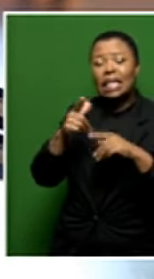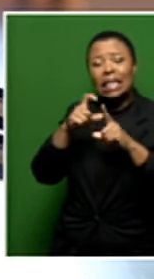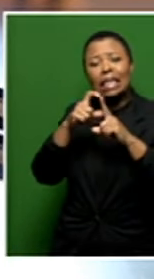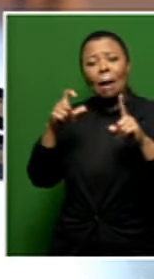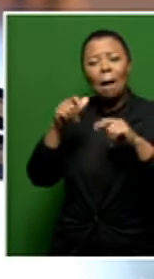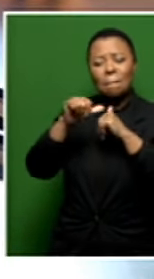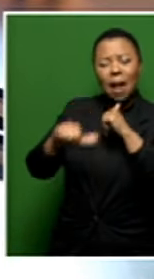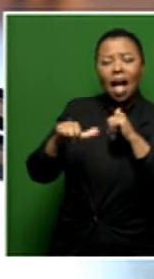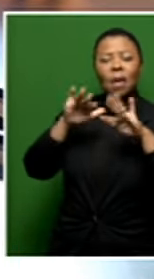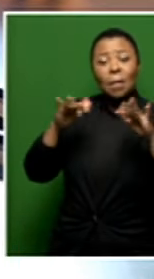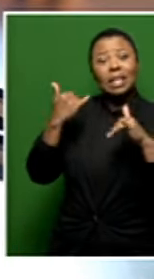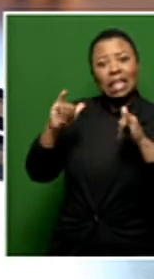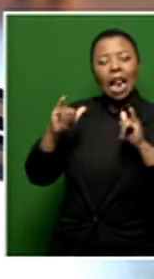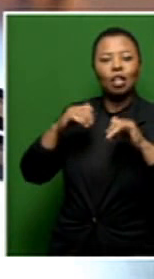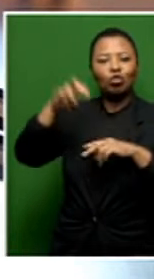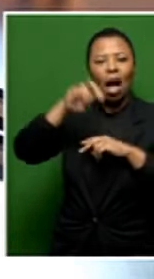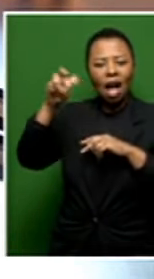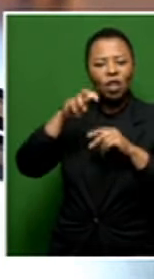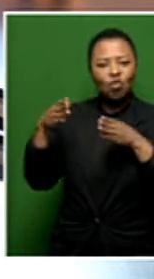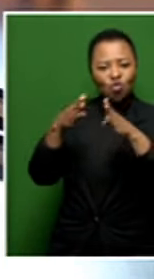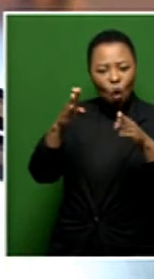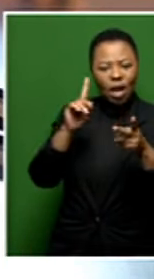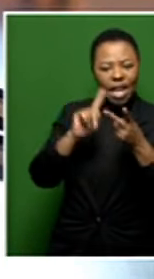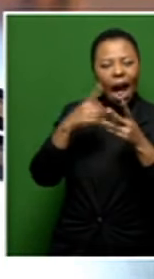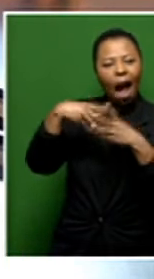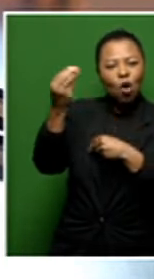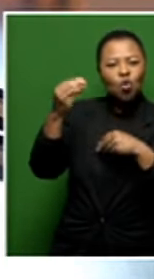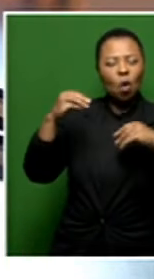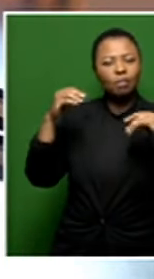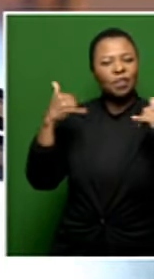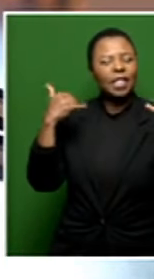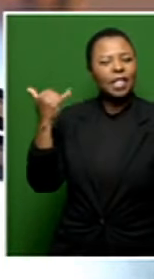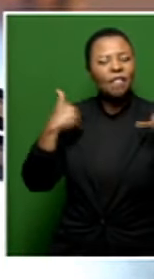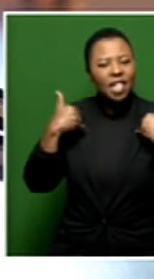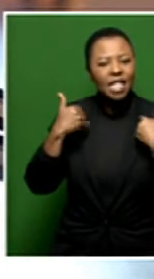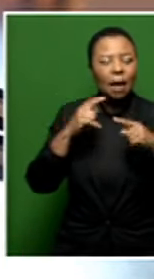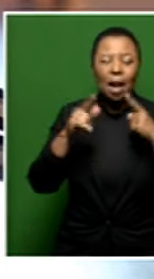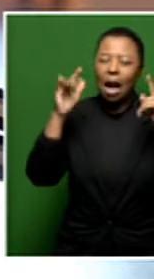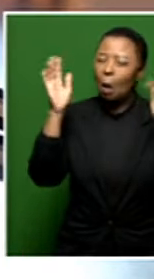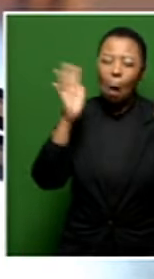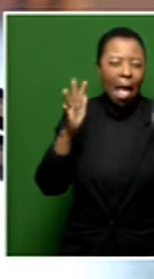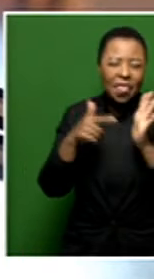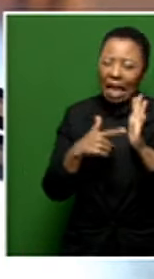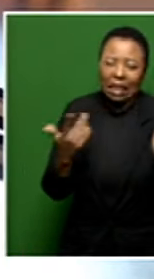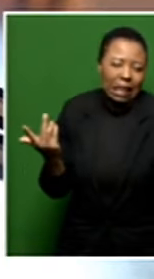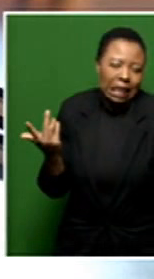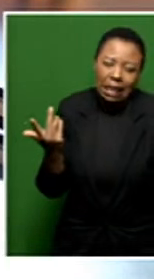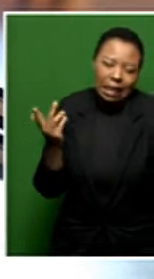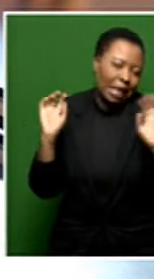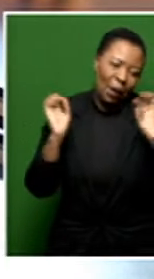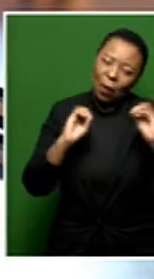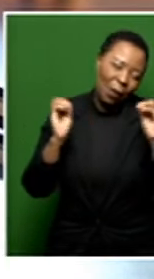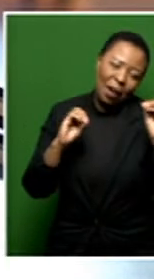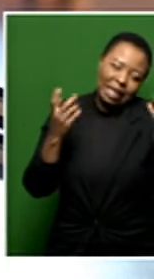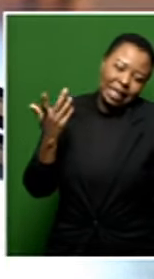month that people are still on the roads traveling there is also some outdoor events that are happening so the weather is really not really on their side at this